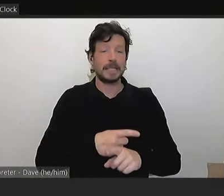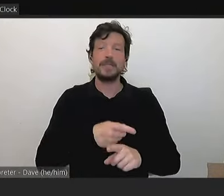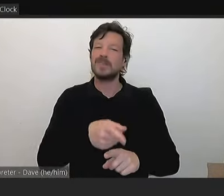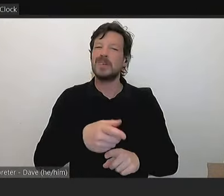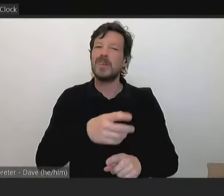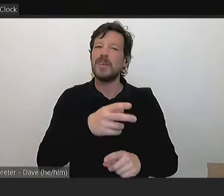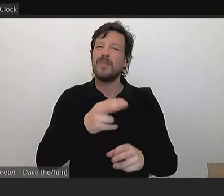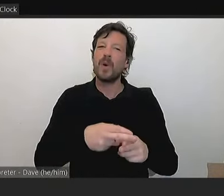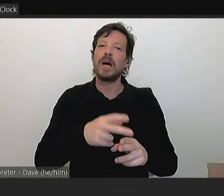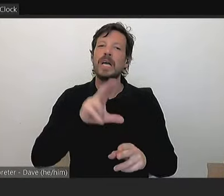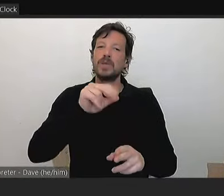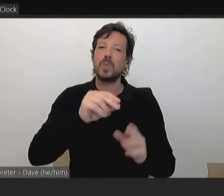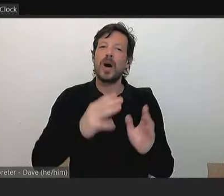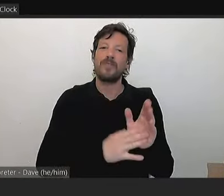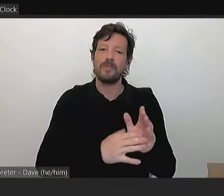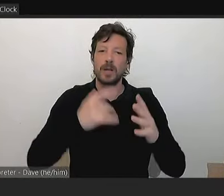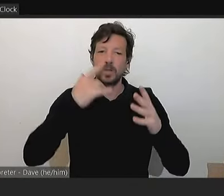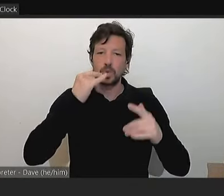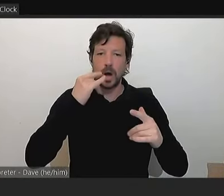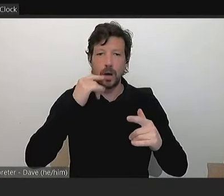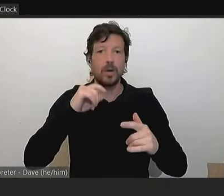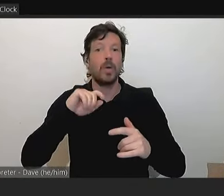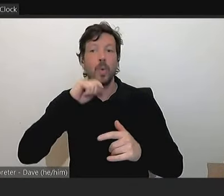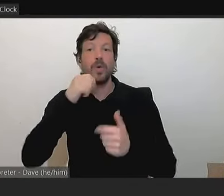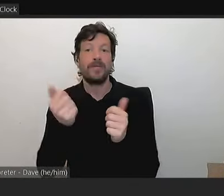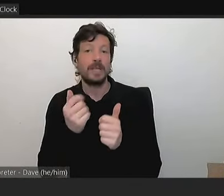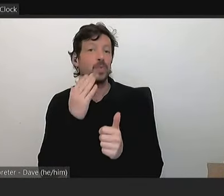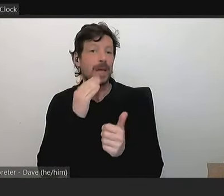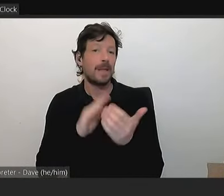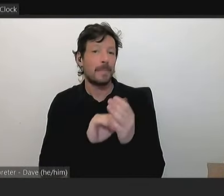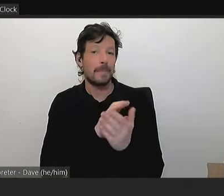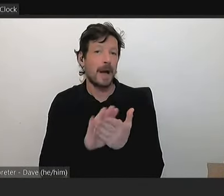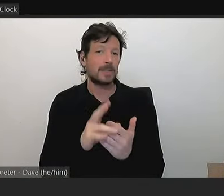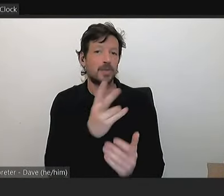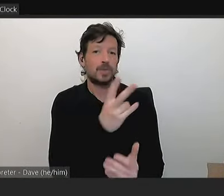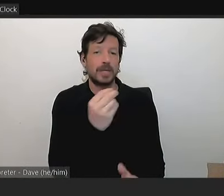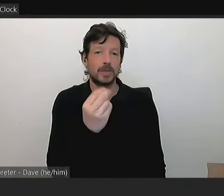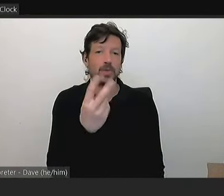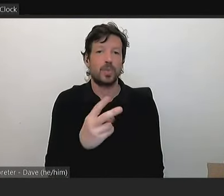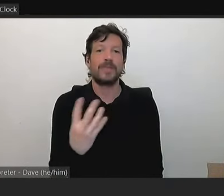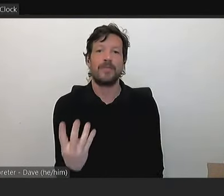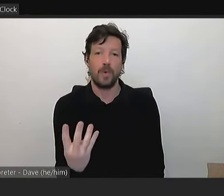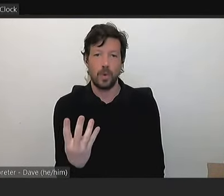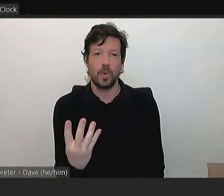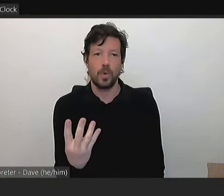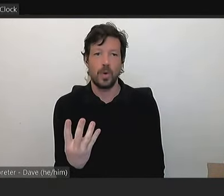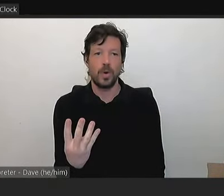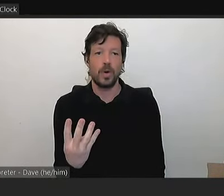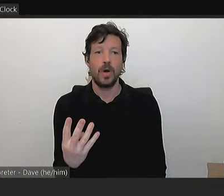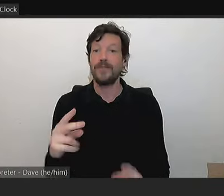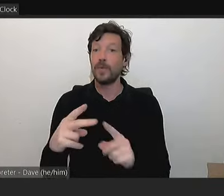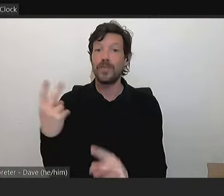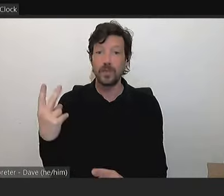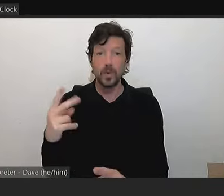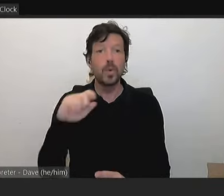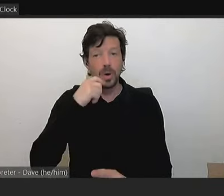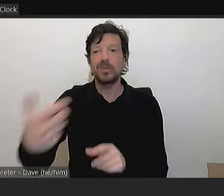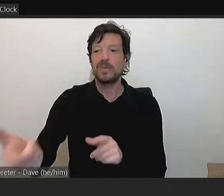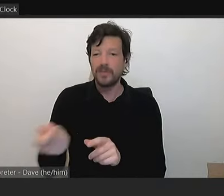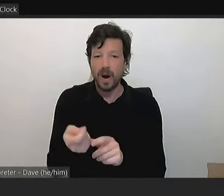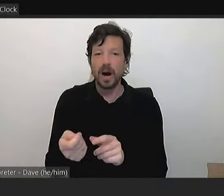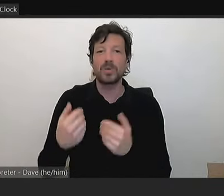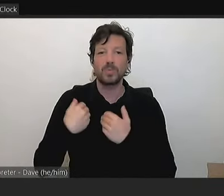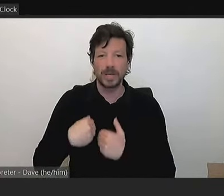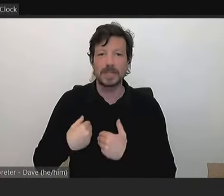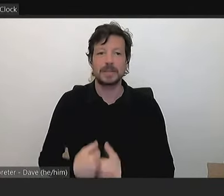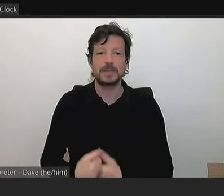and that's going to end in March 2024, and residents will be involved in the review process. With your